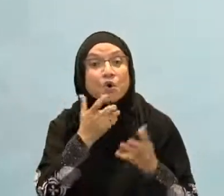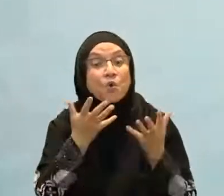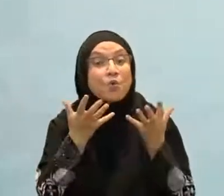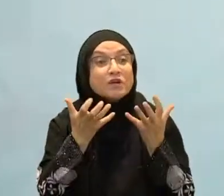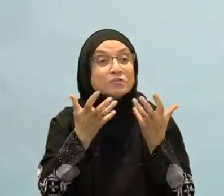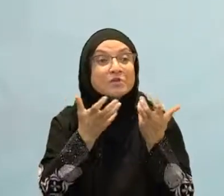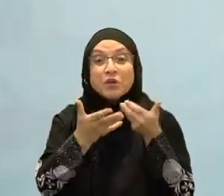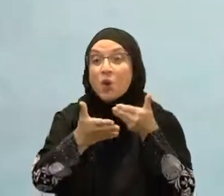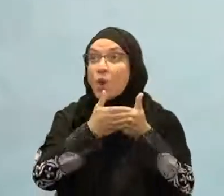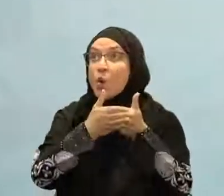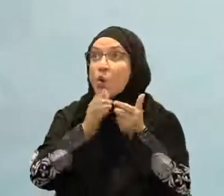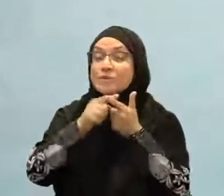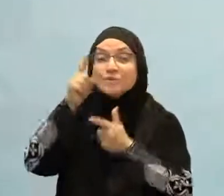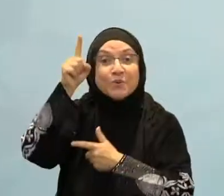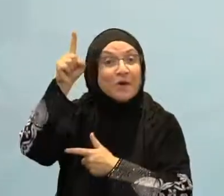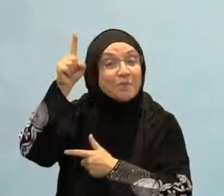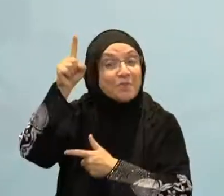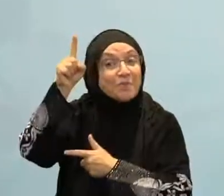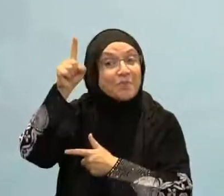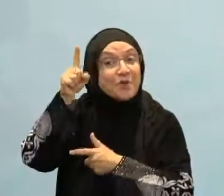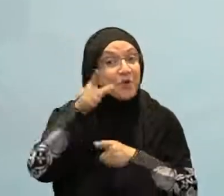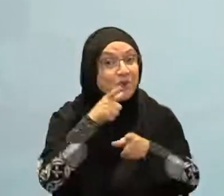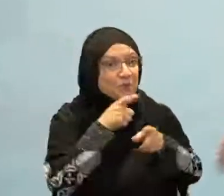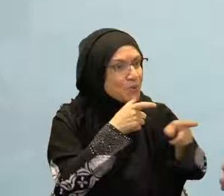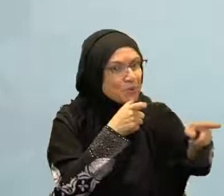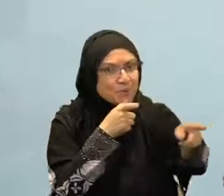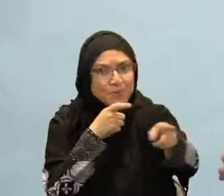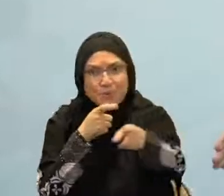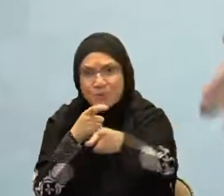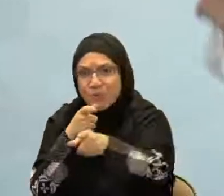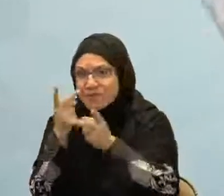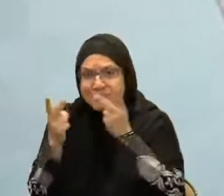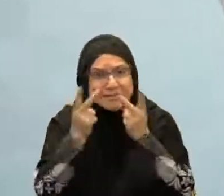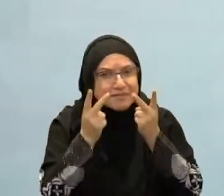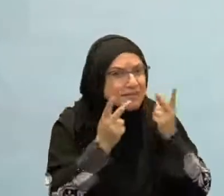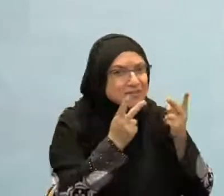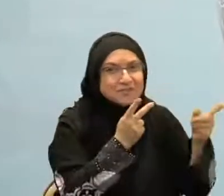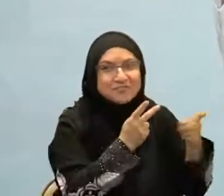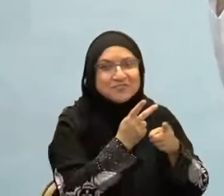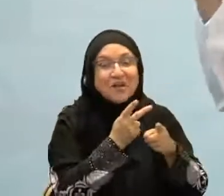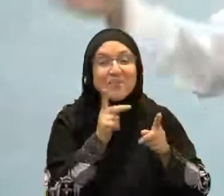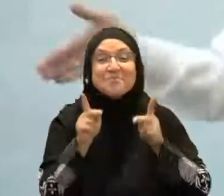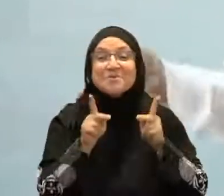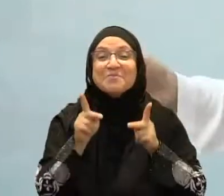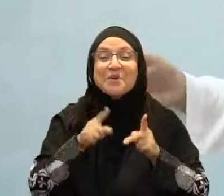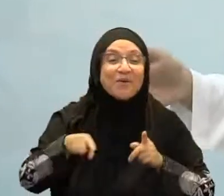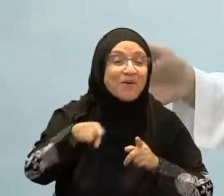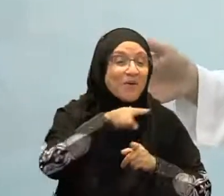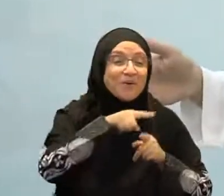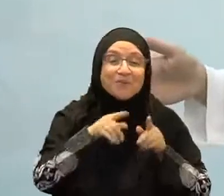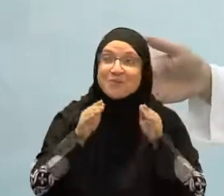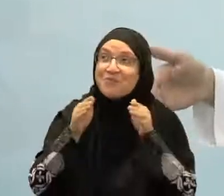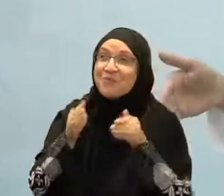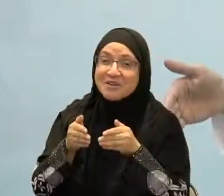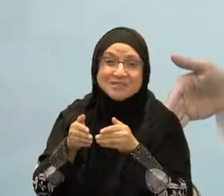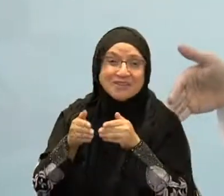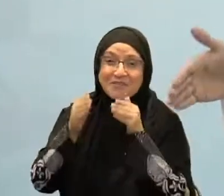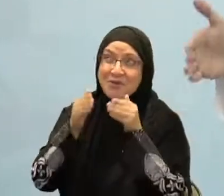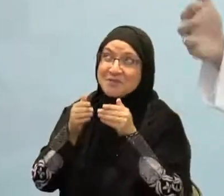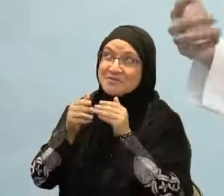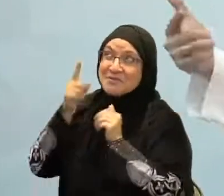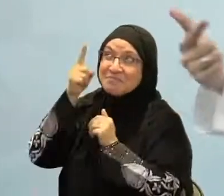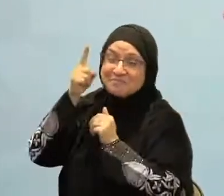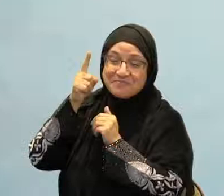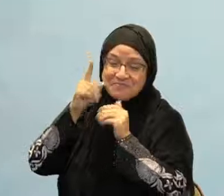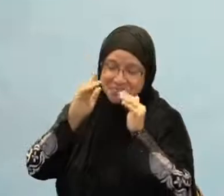It's not restricted for some religious people somewhere in the world. No, the broken, the sinner, the righteous, the person who's trying to be